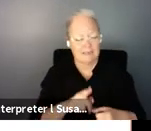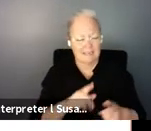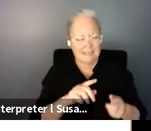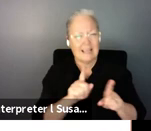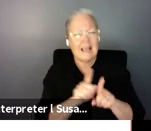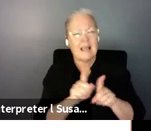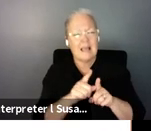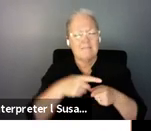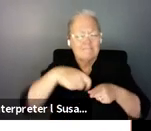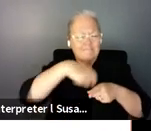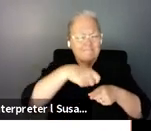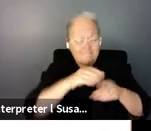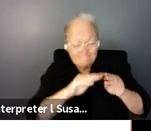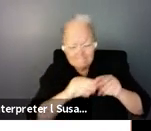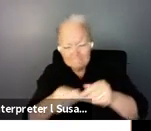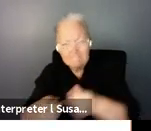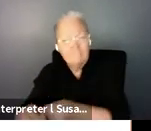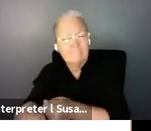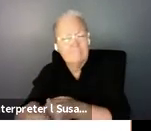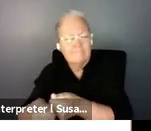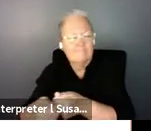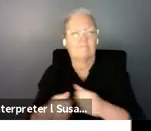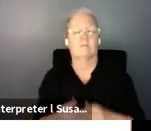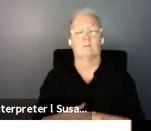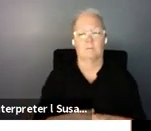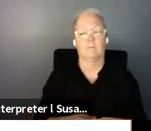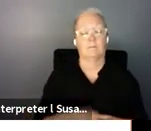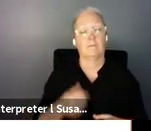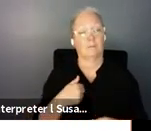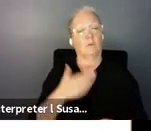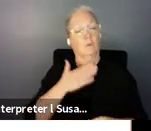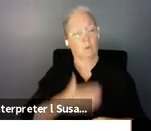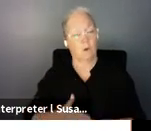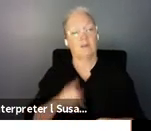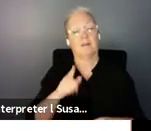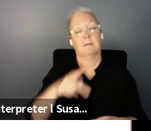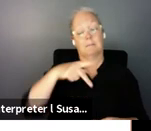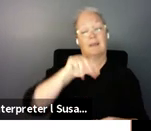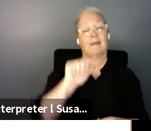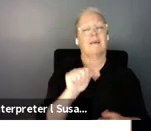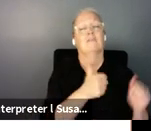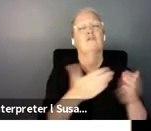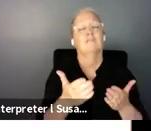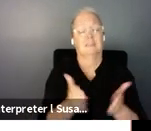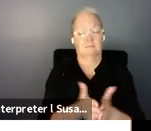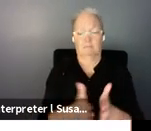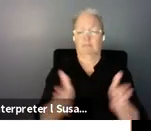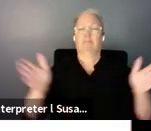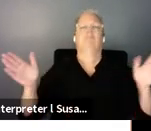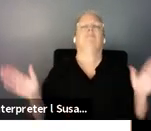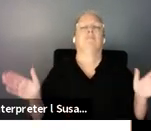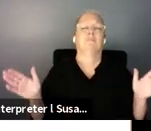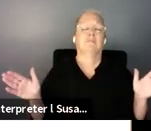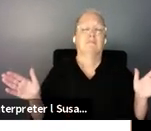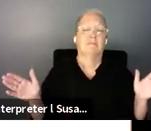so basically um we want to expand the pa services because we do not have enough